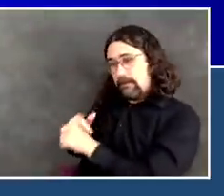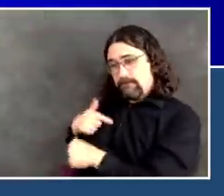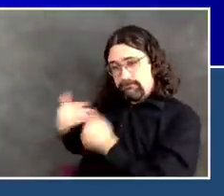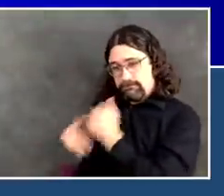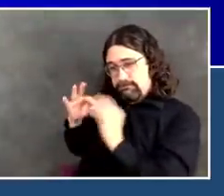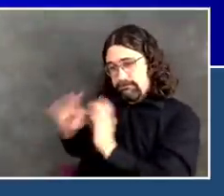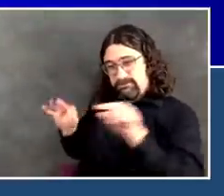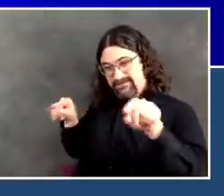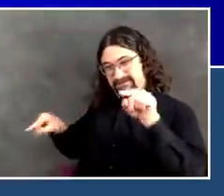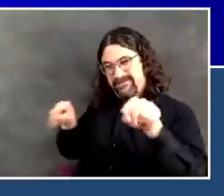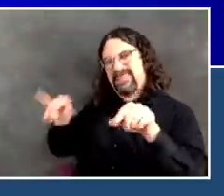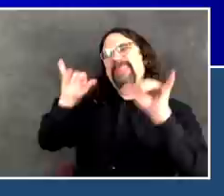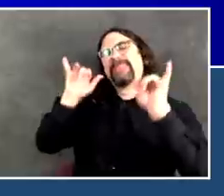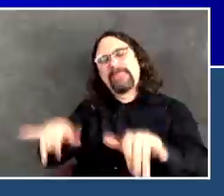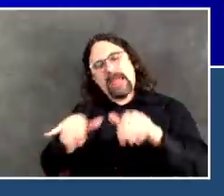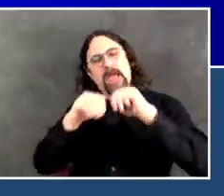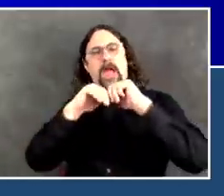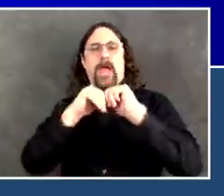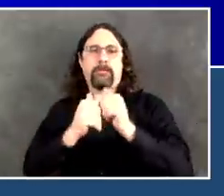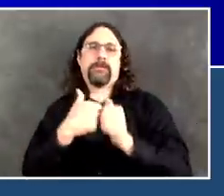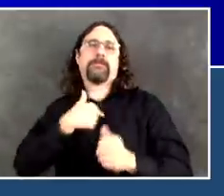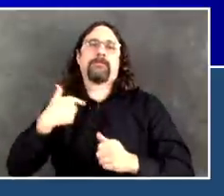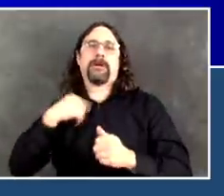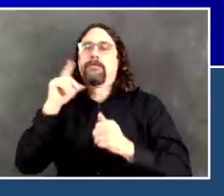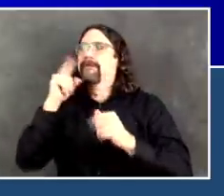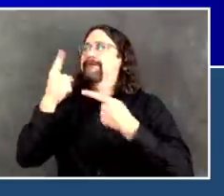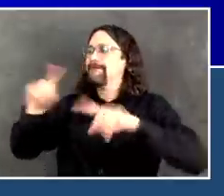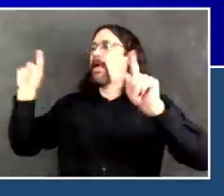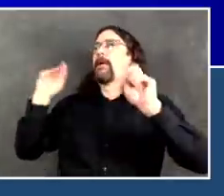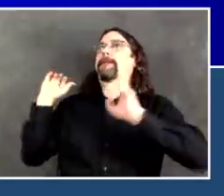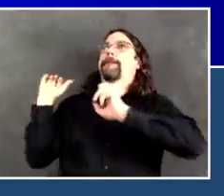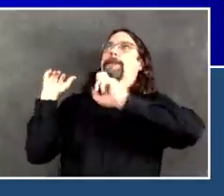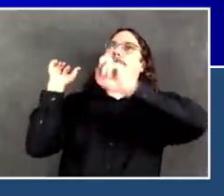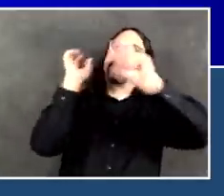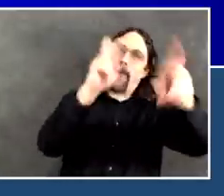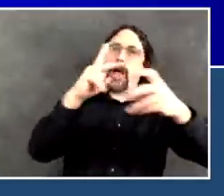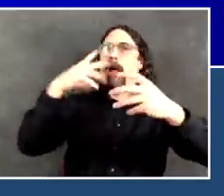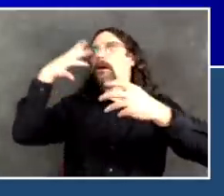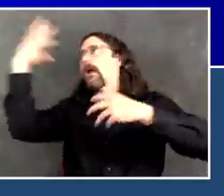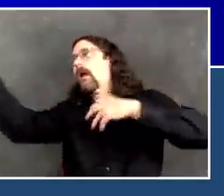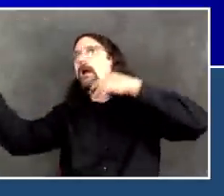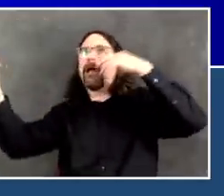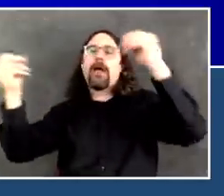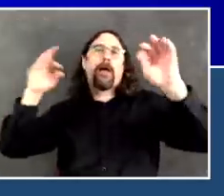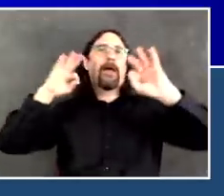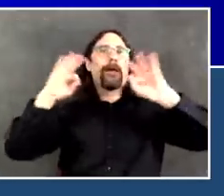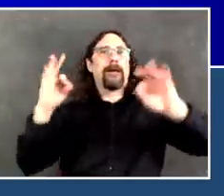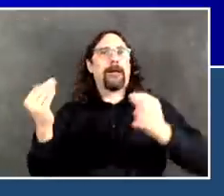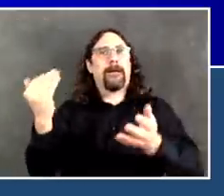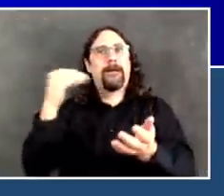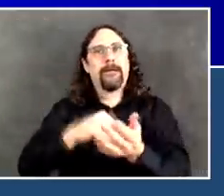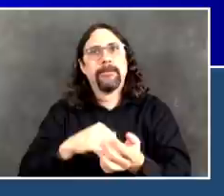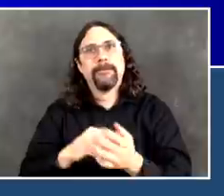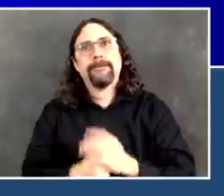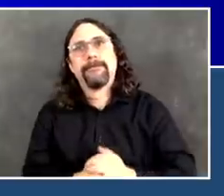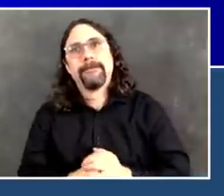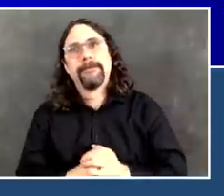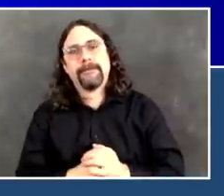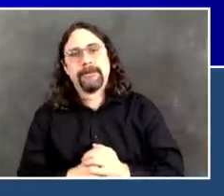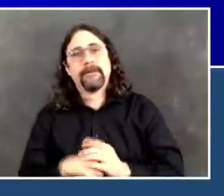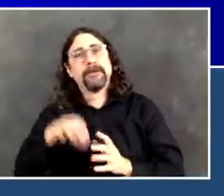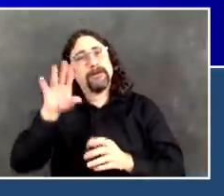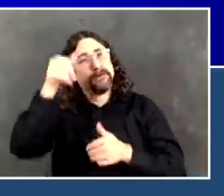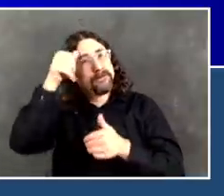create our own in the coming days here in the city and we're going to keep expanding every effort to get the test kits in, to get the lab